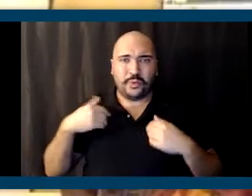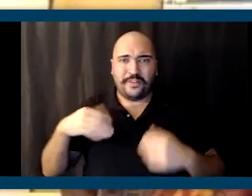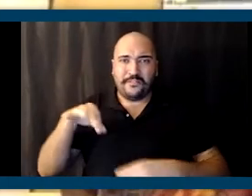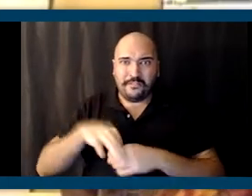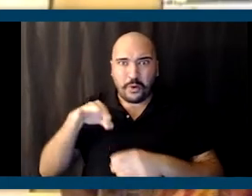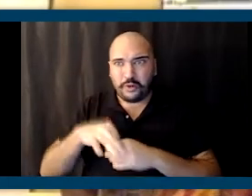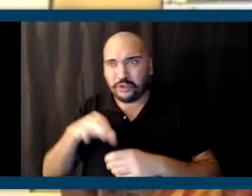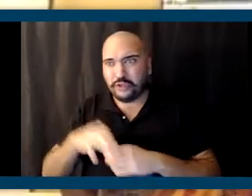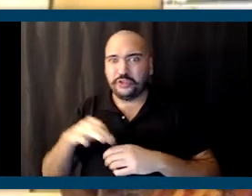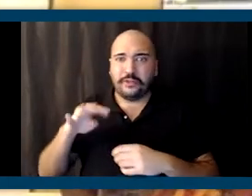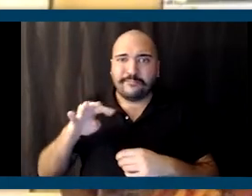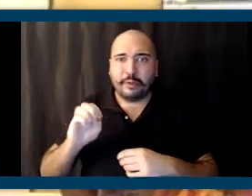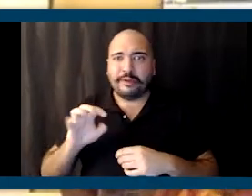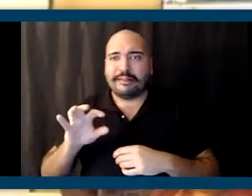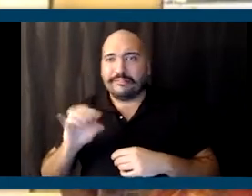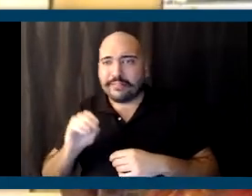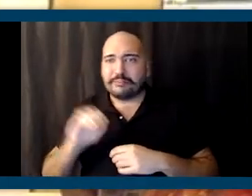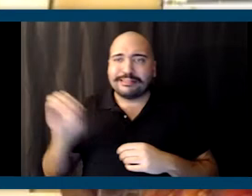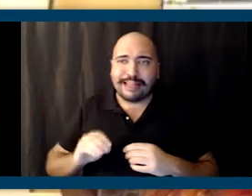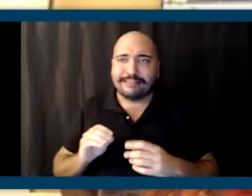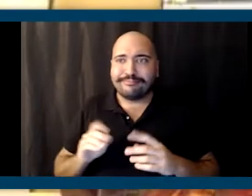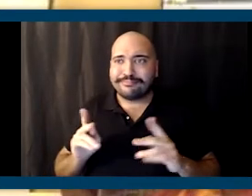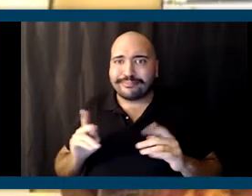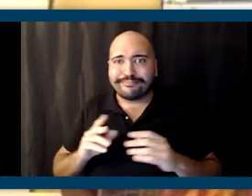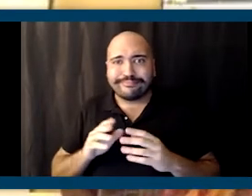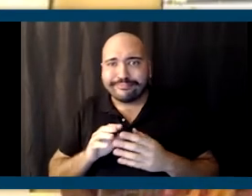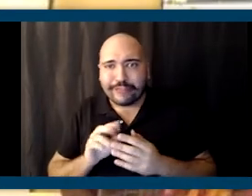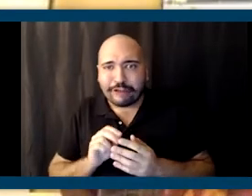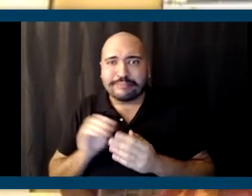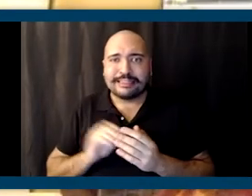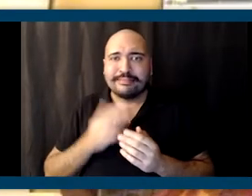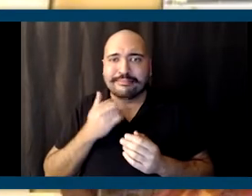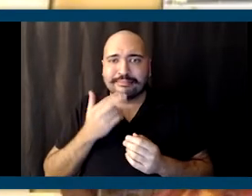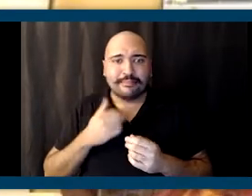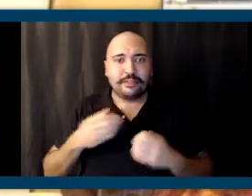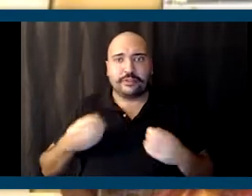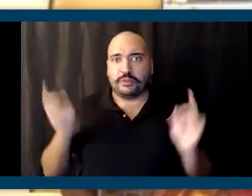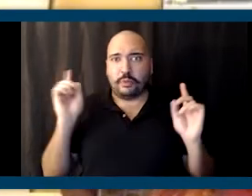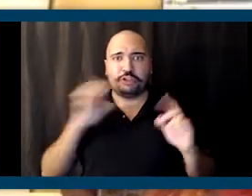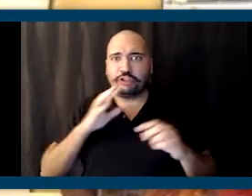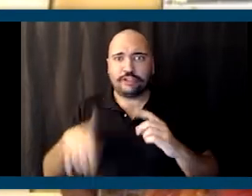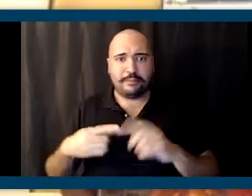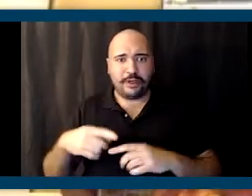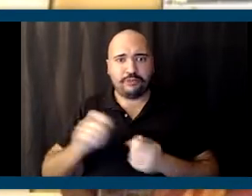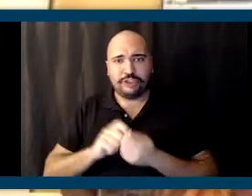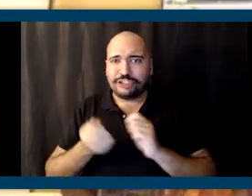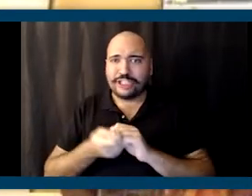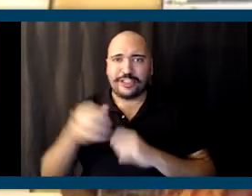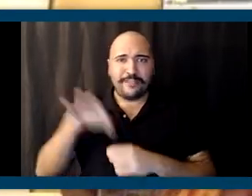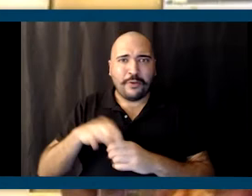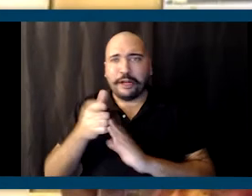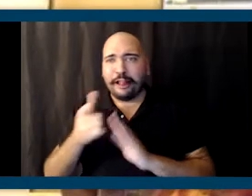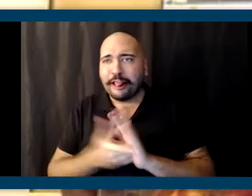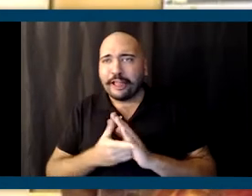50, very shameful numbers, sometimes the community's 30%, no one ever talked about changing the voting laws and